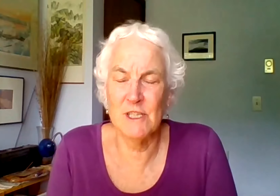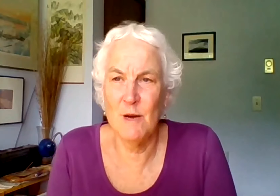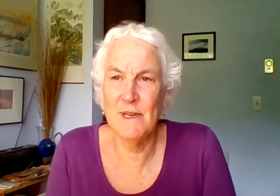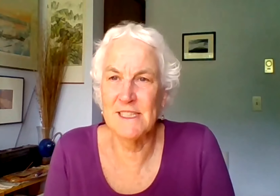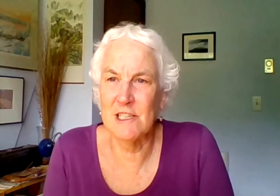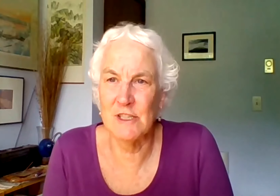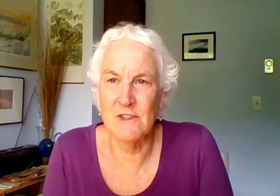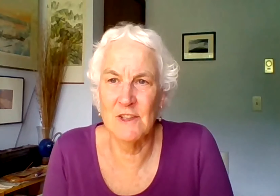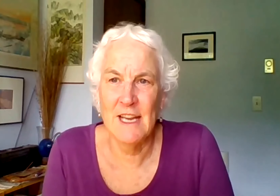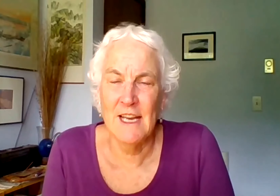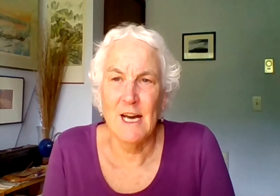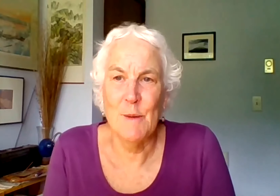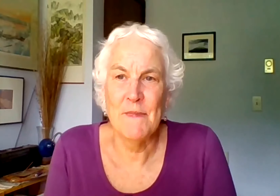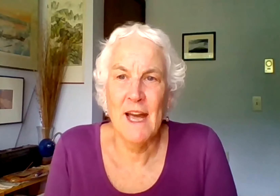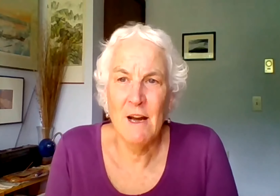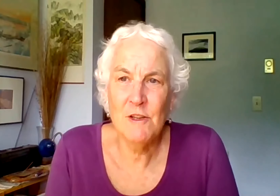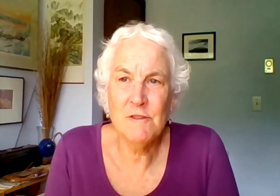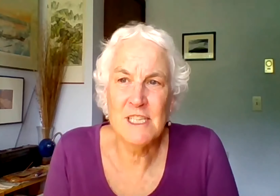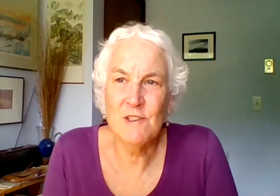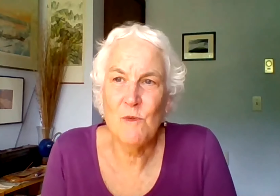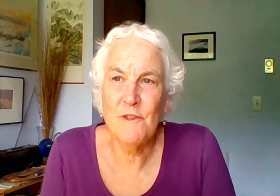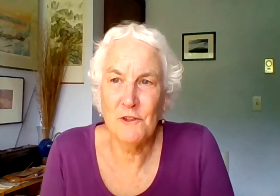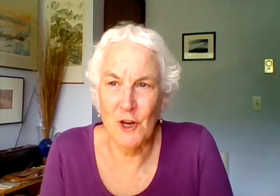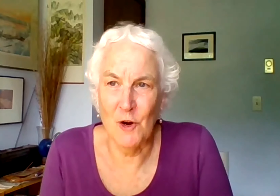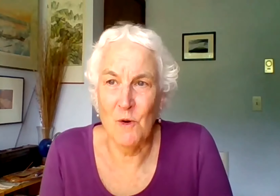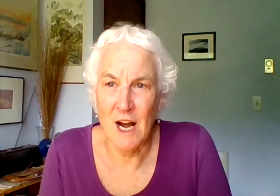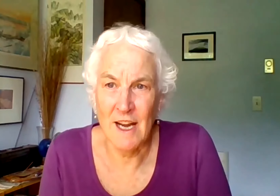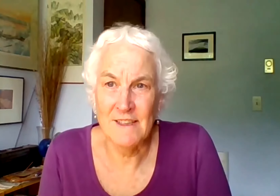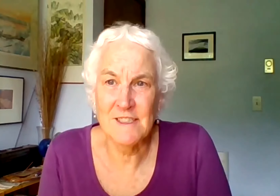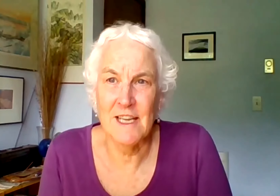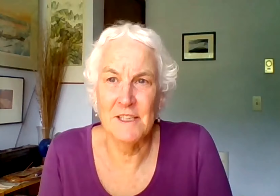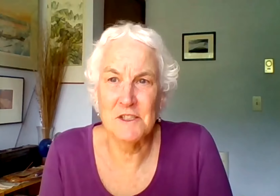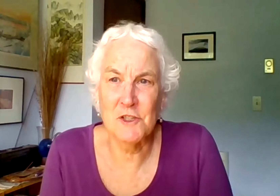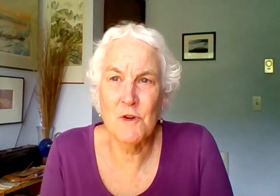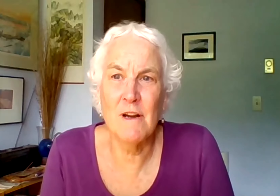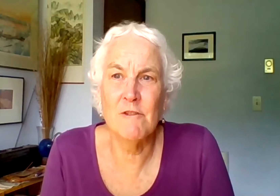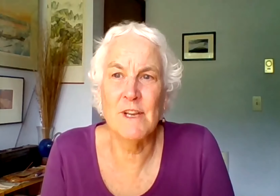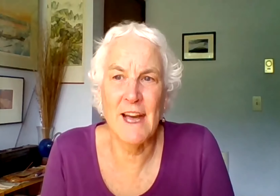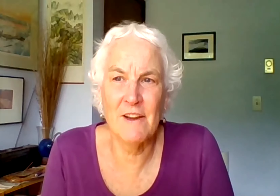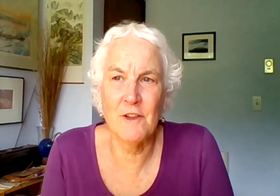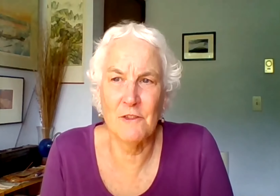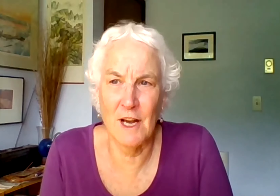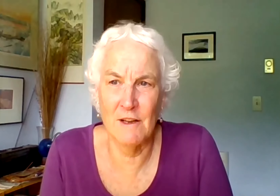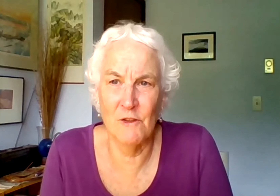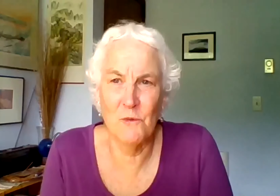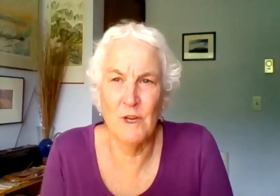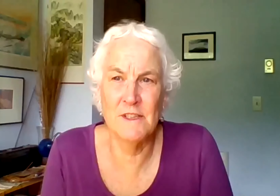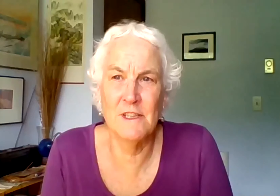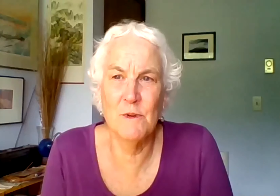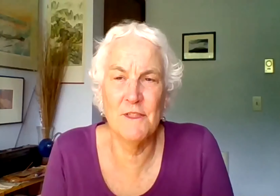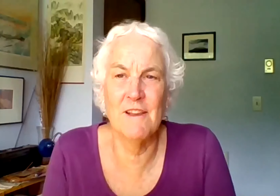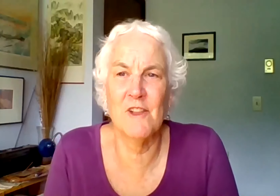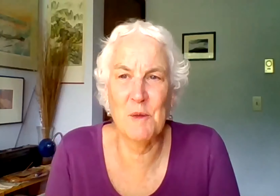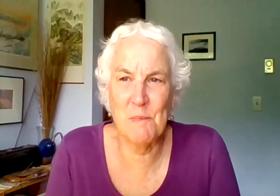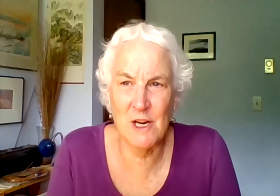from the comment section is, how do you deal with snow, ice, and snow-covered access aisles when